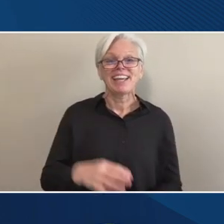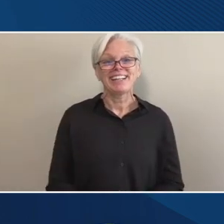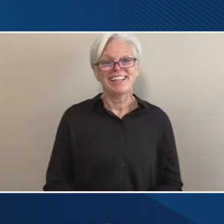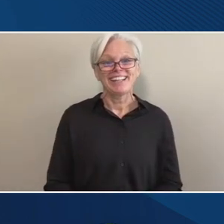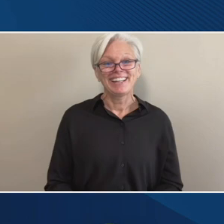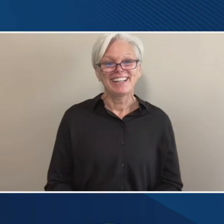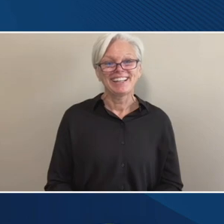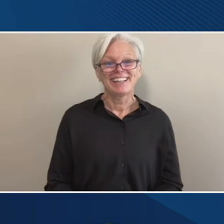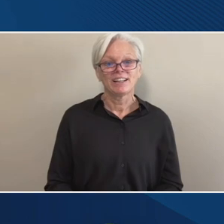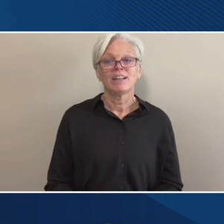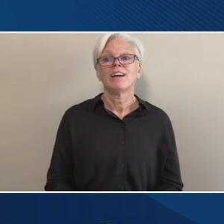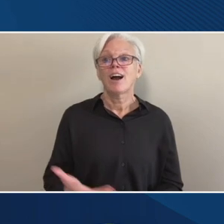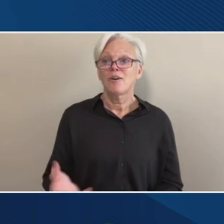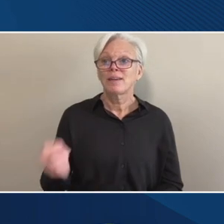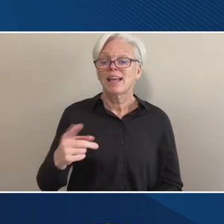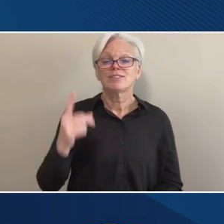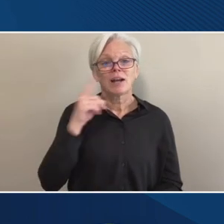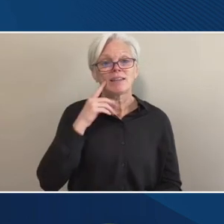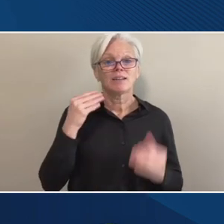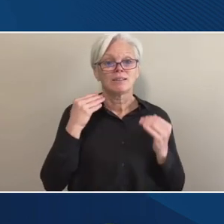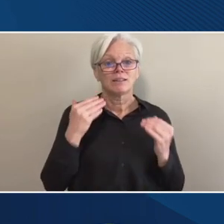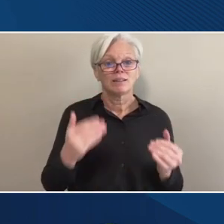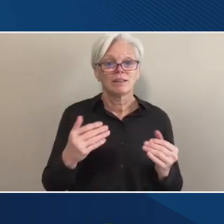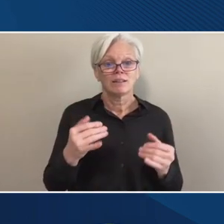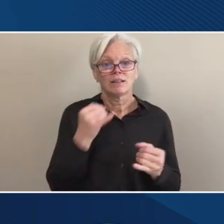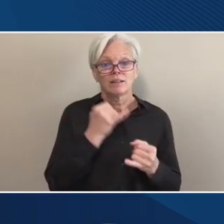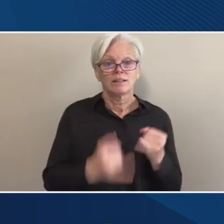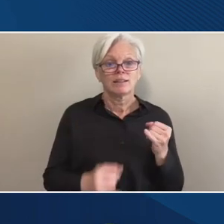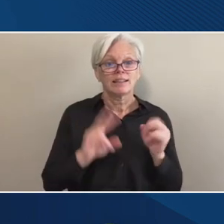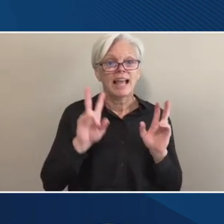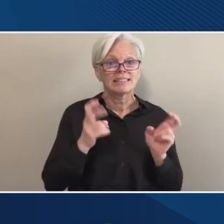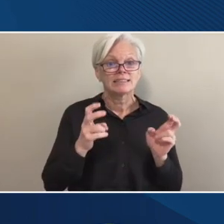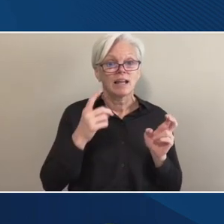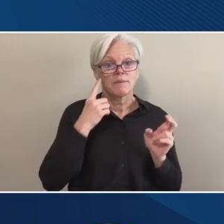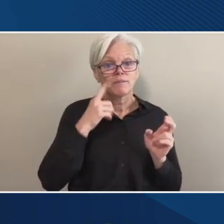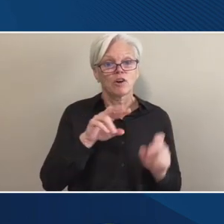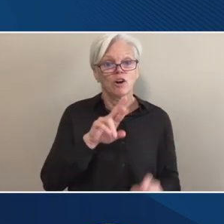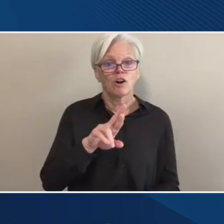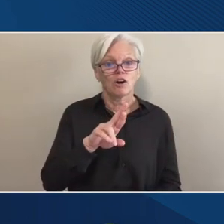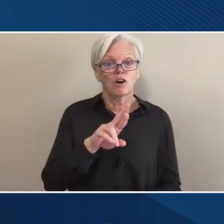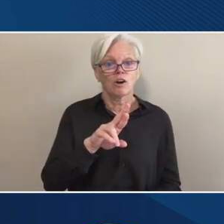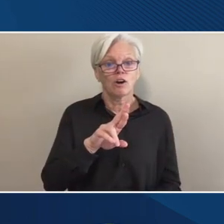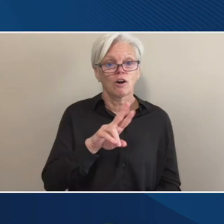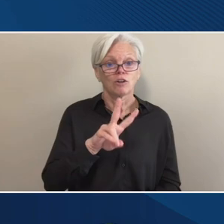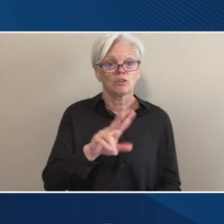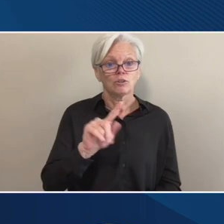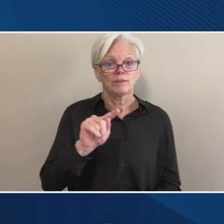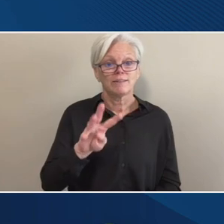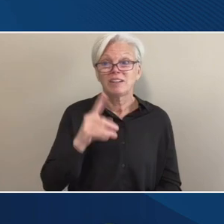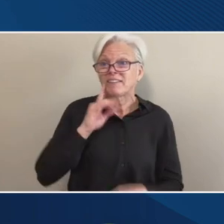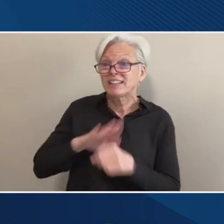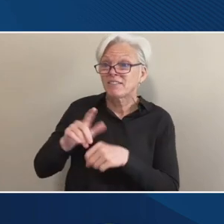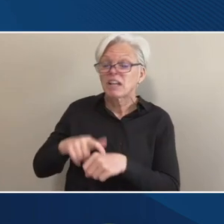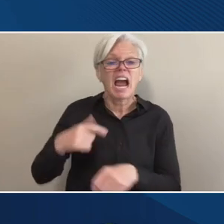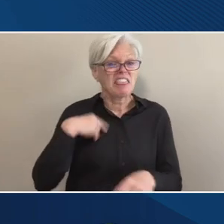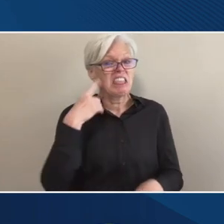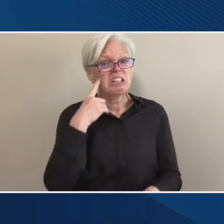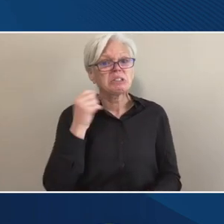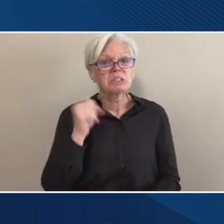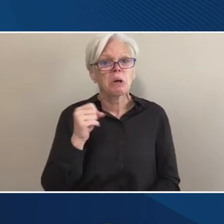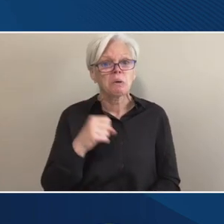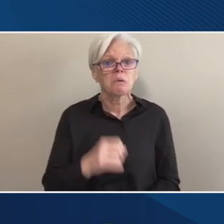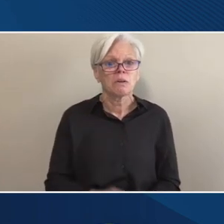Well, in that case, I think we can go on to our very last topic for RGT4. Did you have enough time to cover? I think so. Okay.